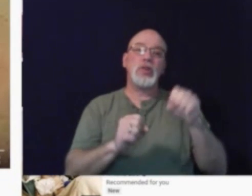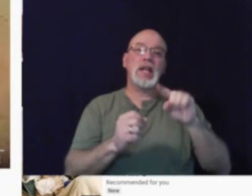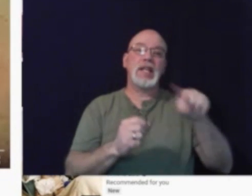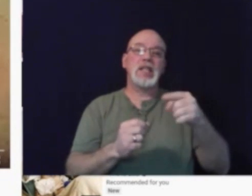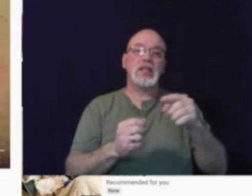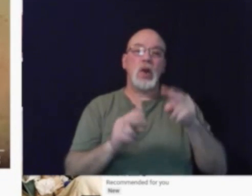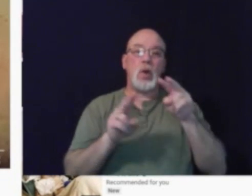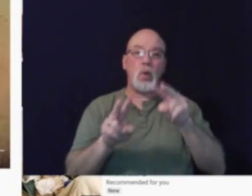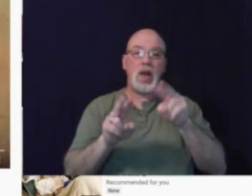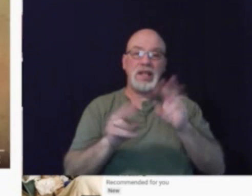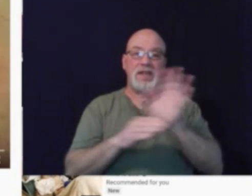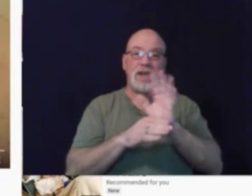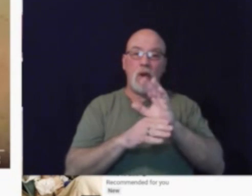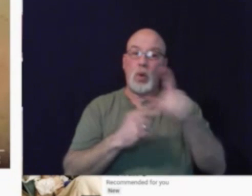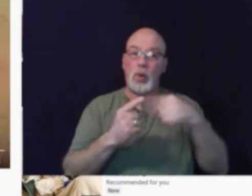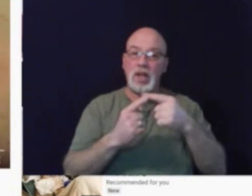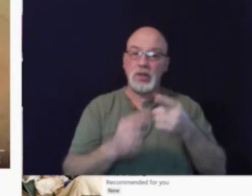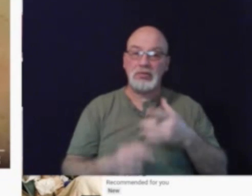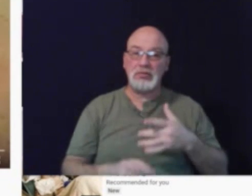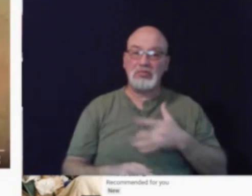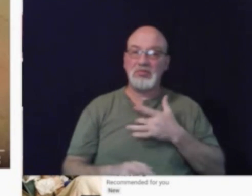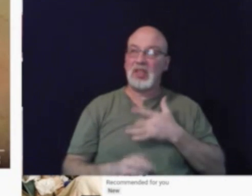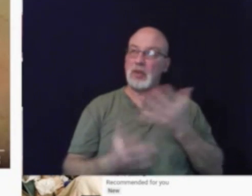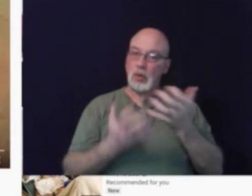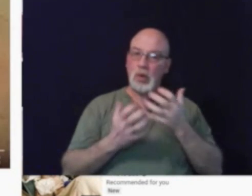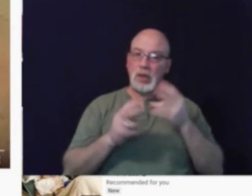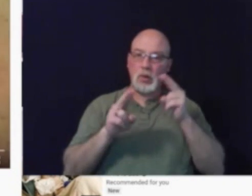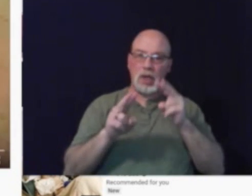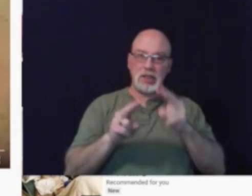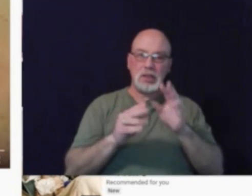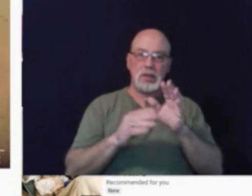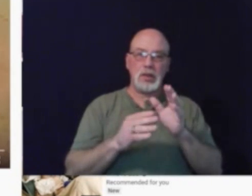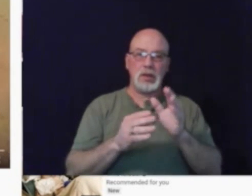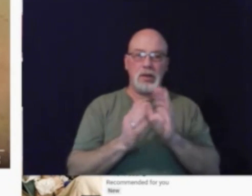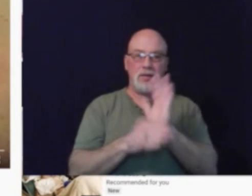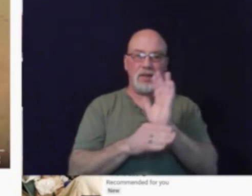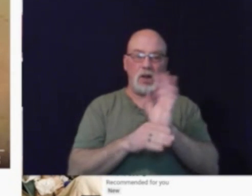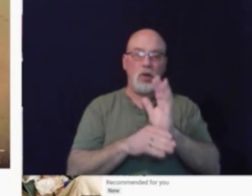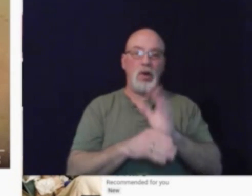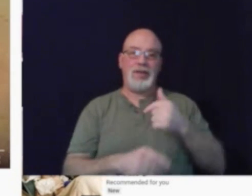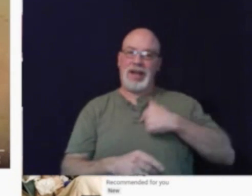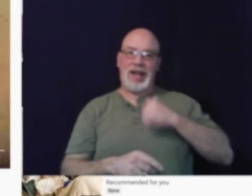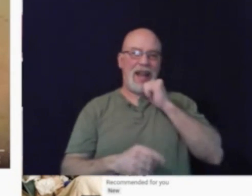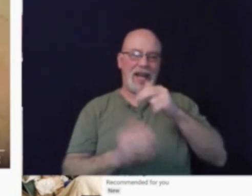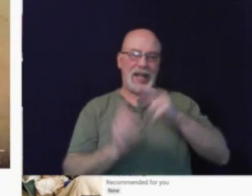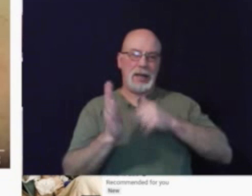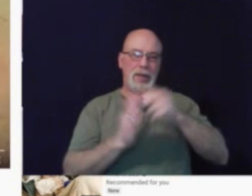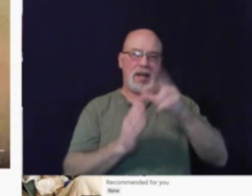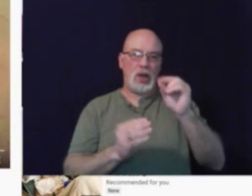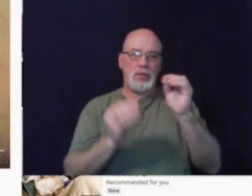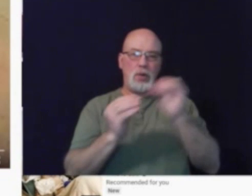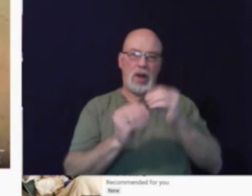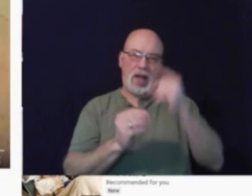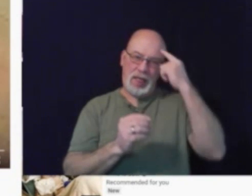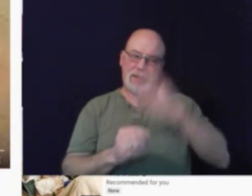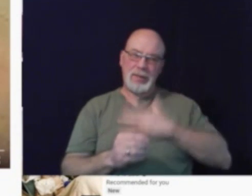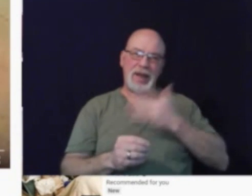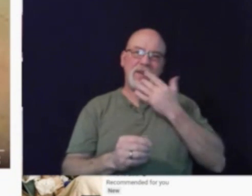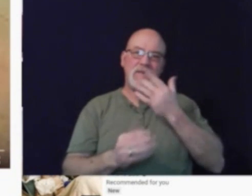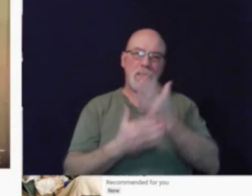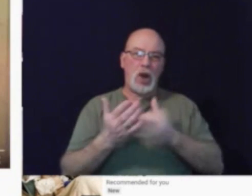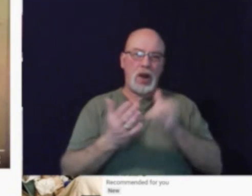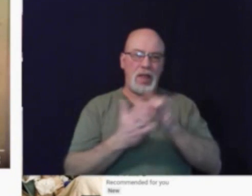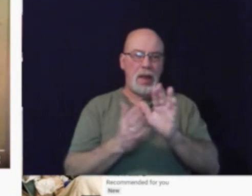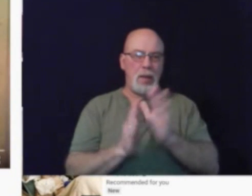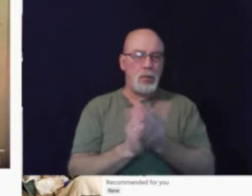video whenever you're in the mood, for it ain't gonna paint no more. I think my favorite part of that book